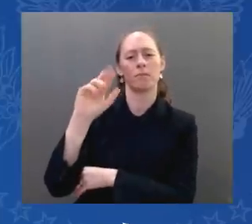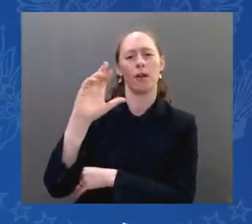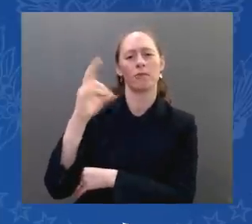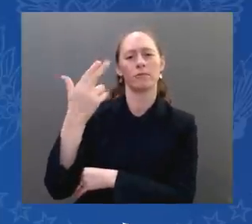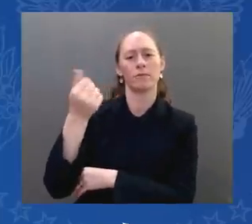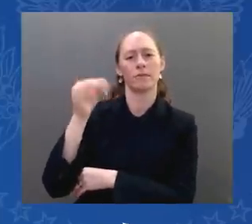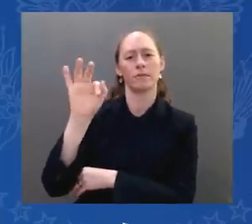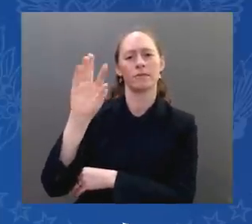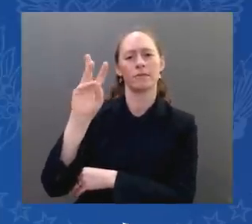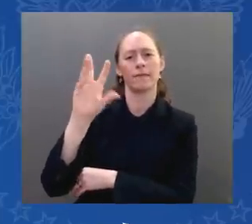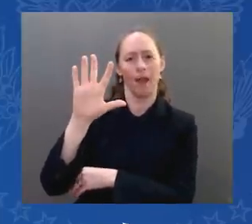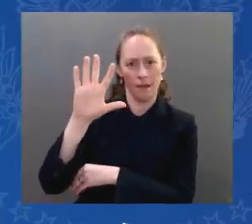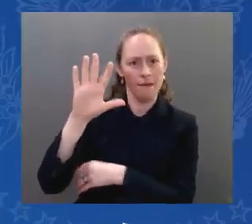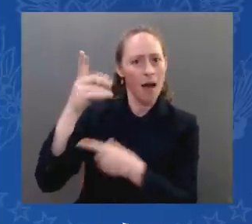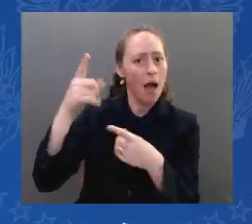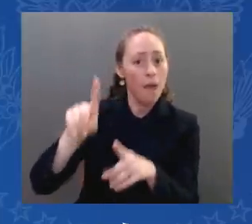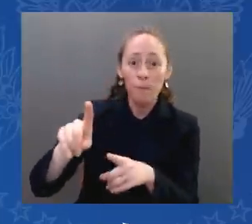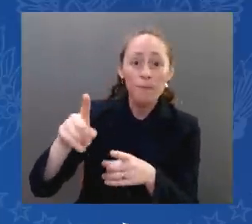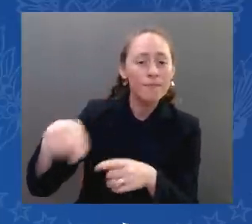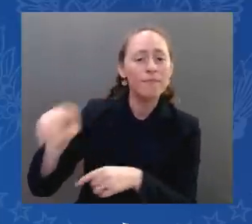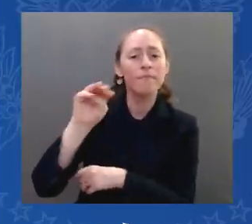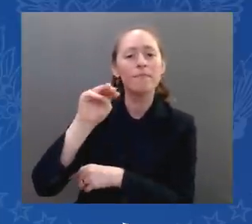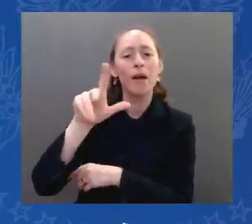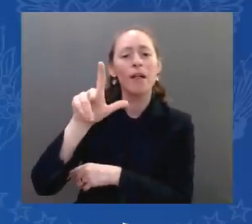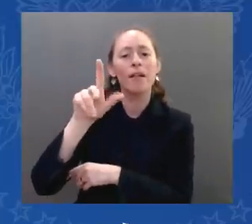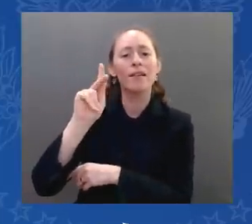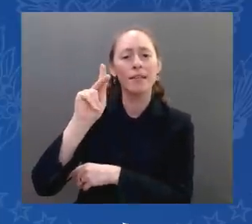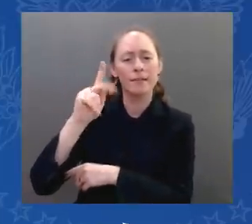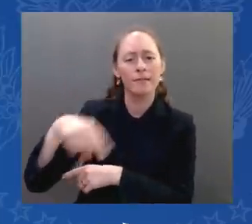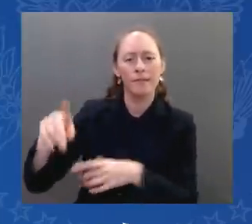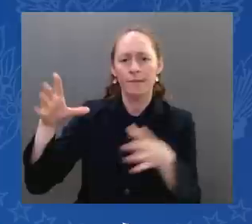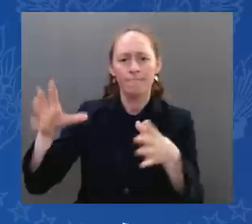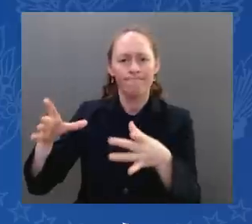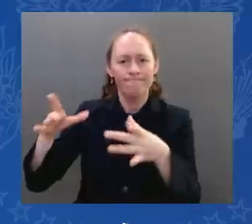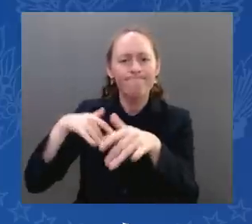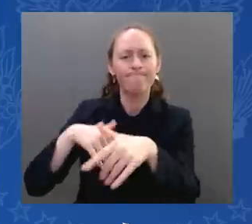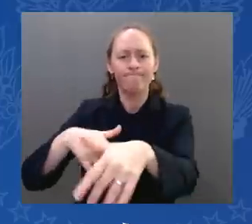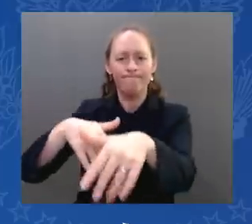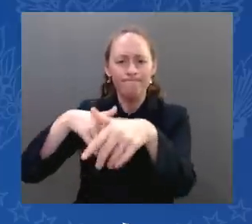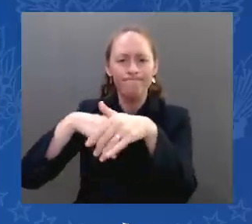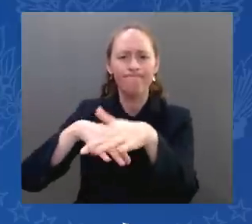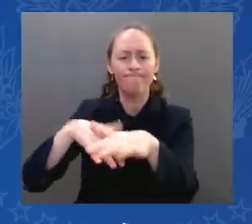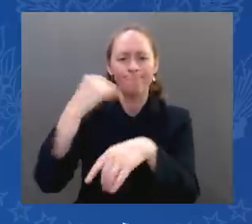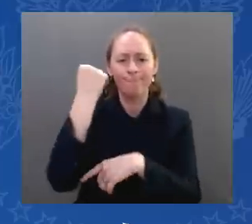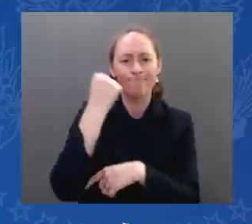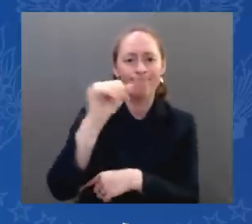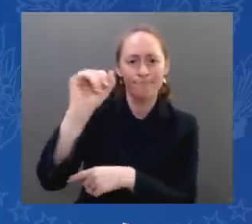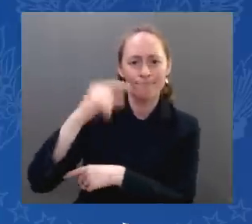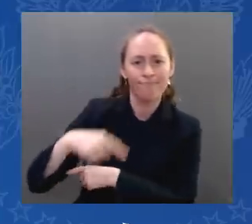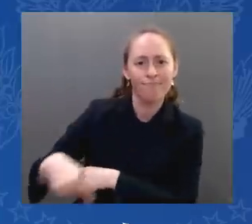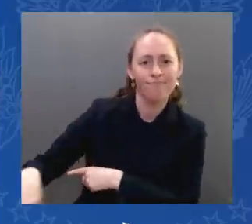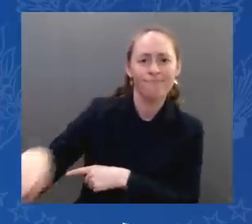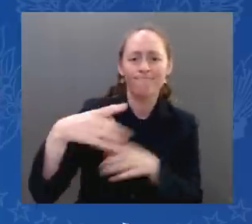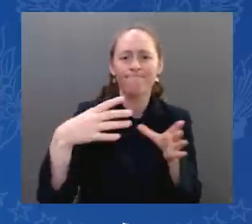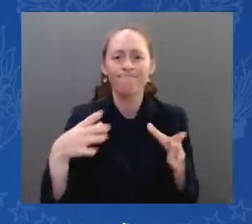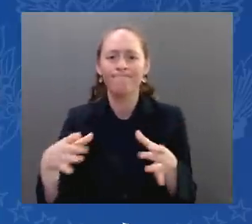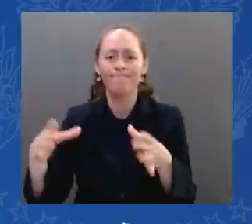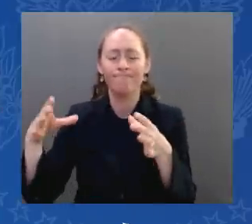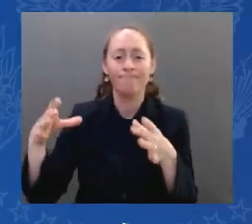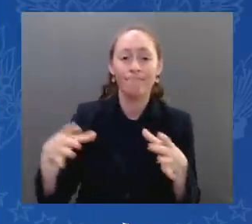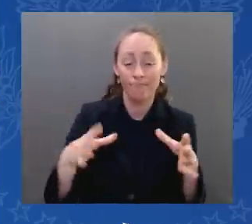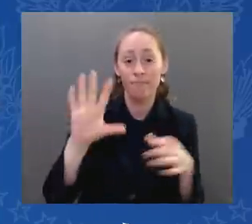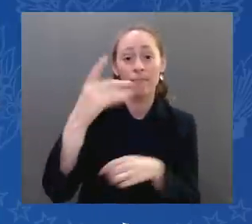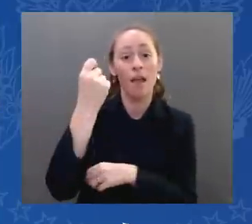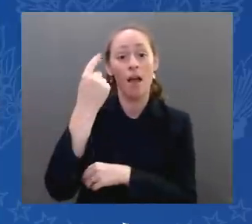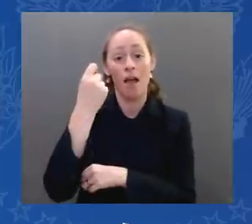beside him in the front row was a Jewish rabbi, Rabbi Abraham Joshua Heschel. When he